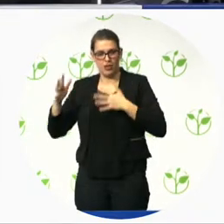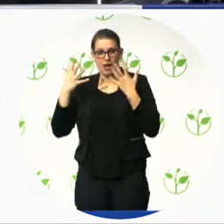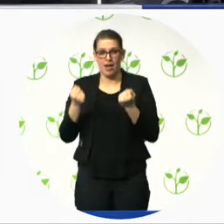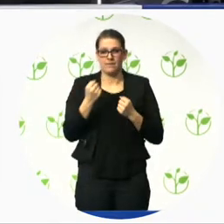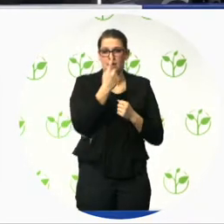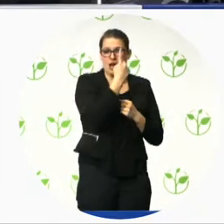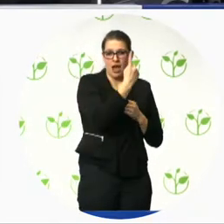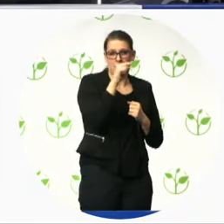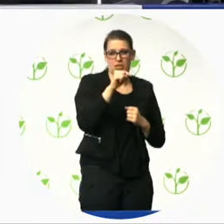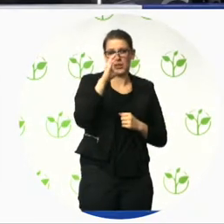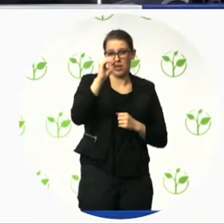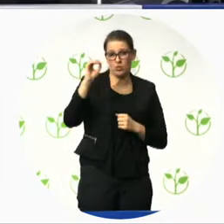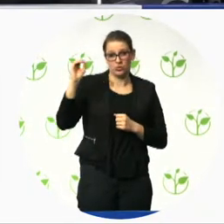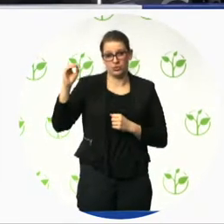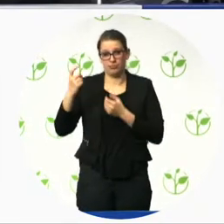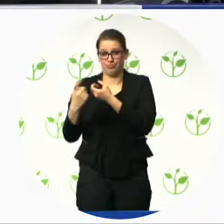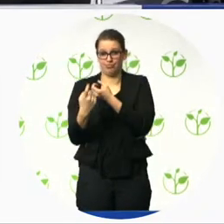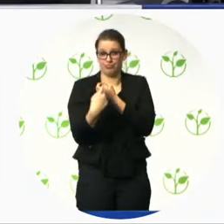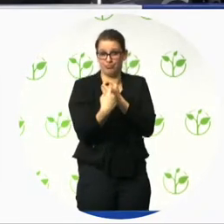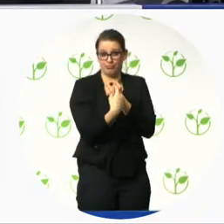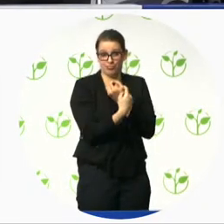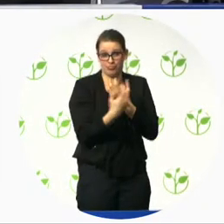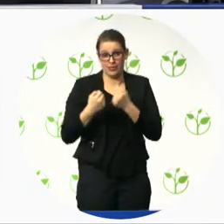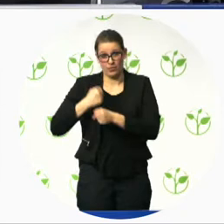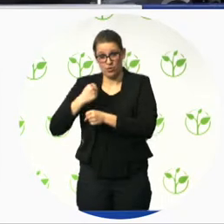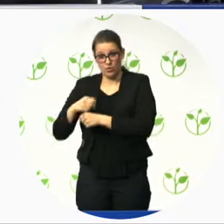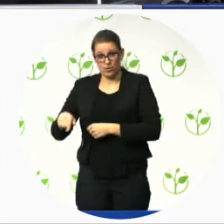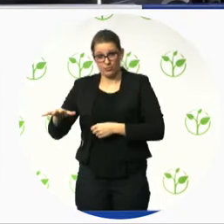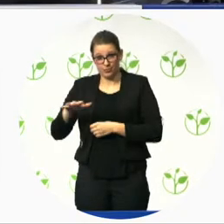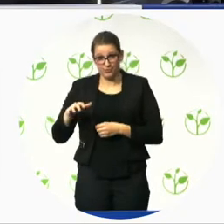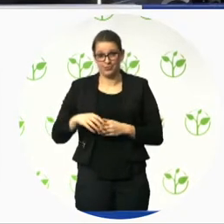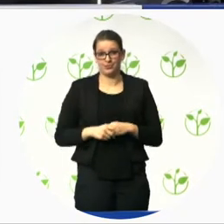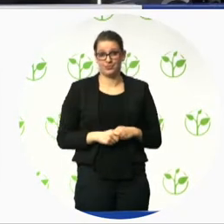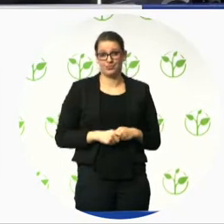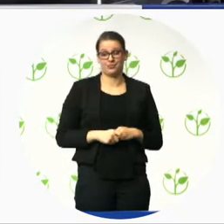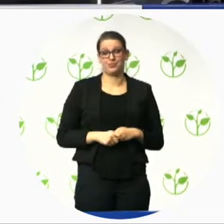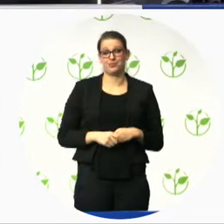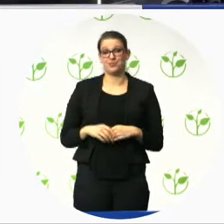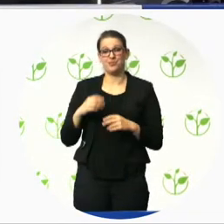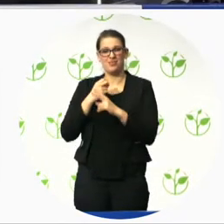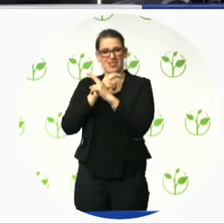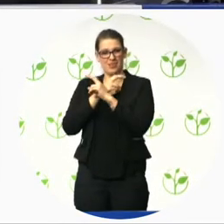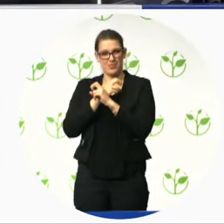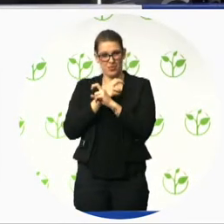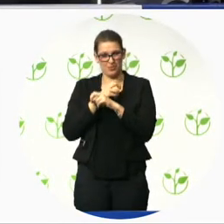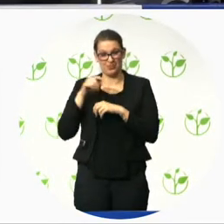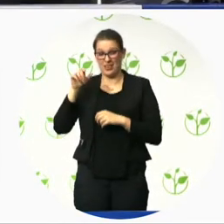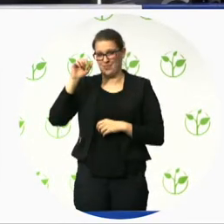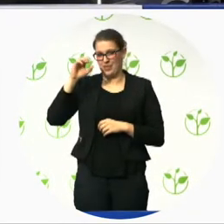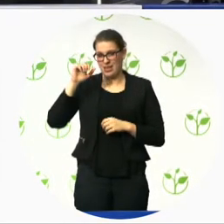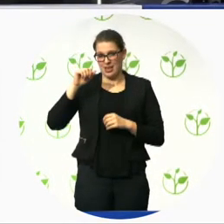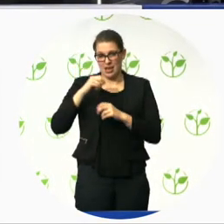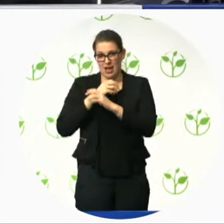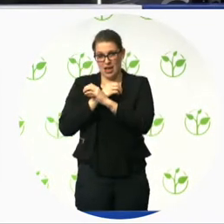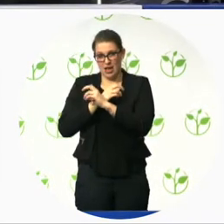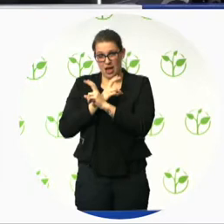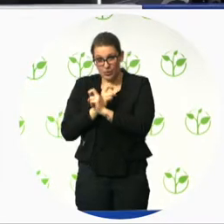Society is the bureau of this certificate. It has a huge, huge